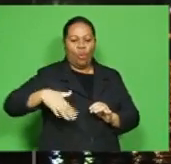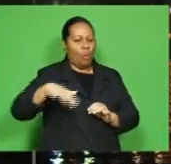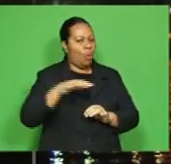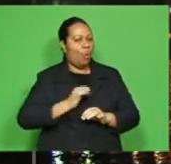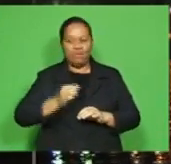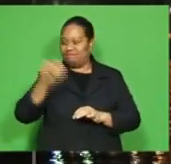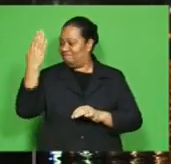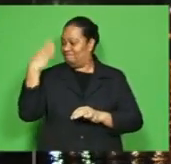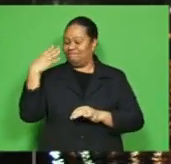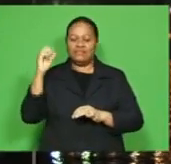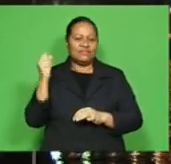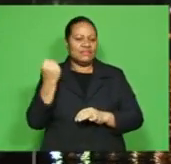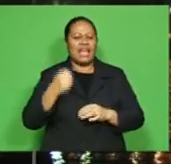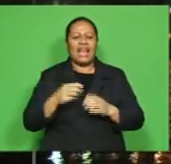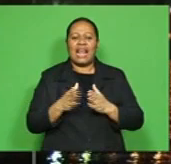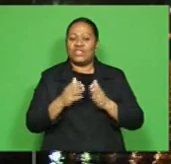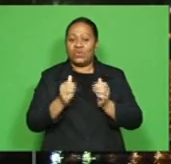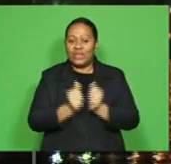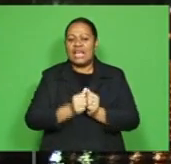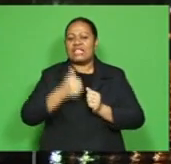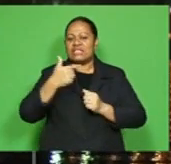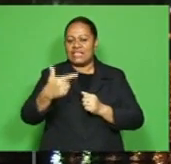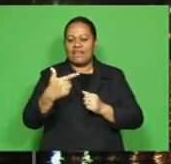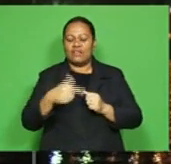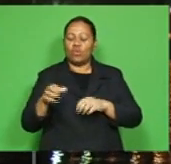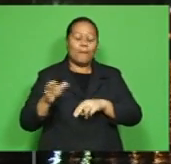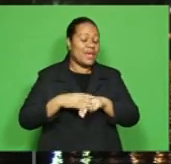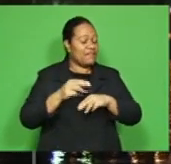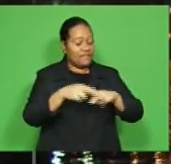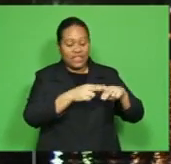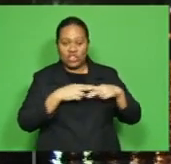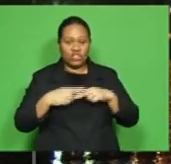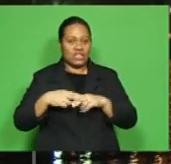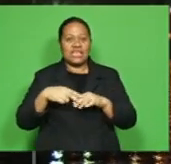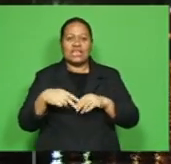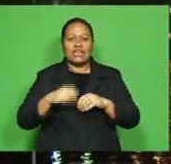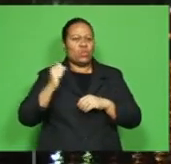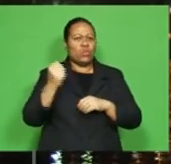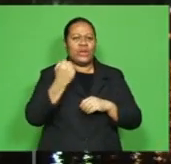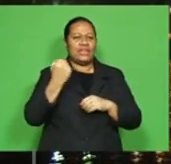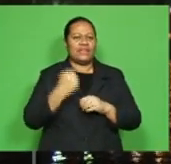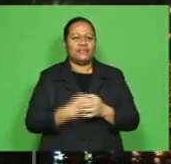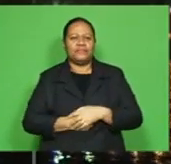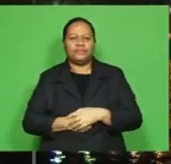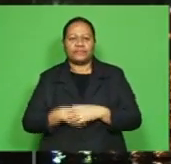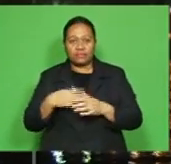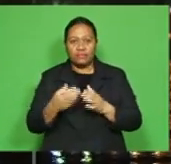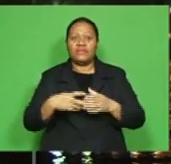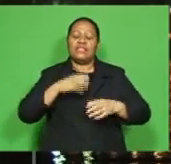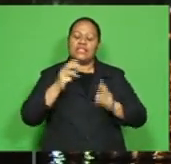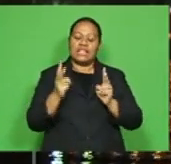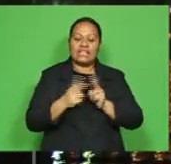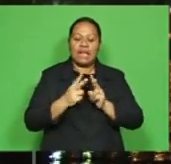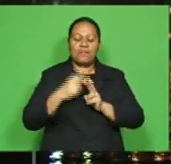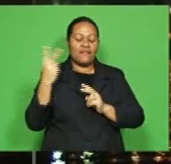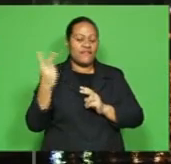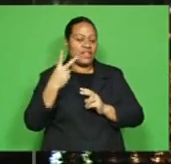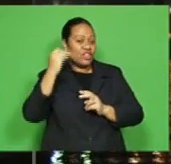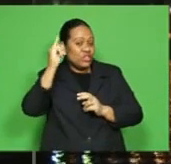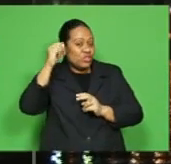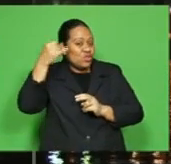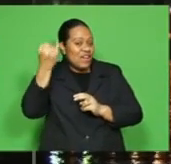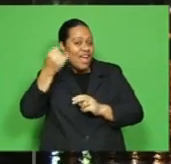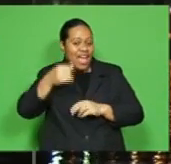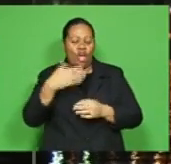weekend to add 7 from 7 to Fiji Weiser's final score, pushing the team to first place in a double victory in the Junior Online